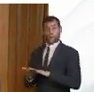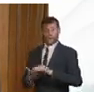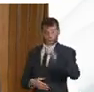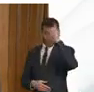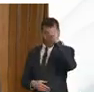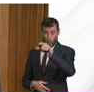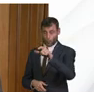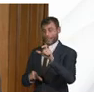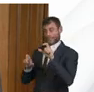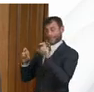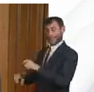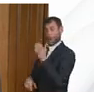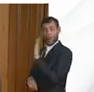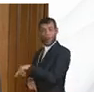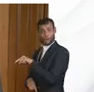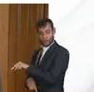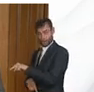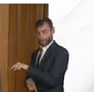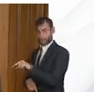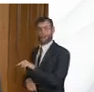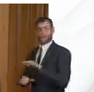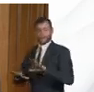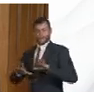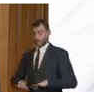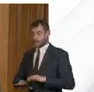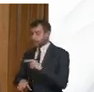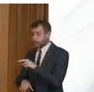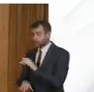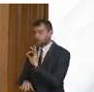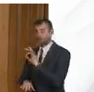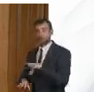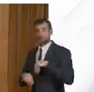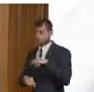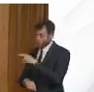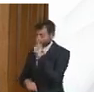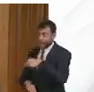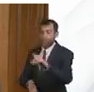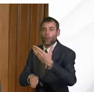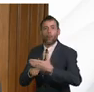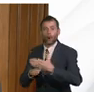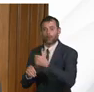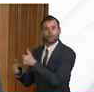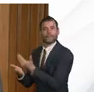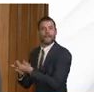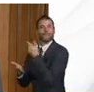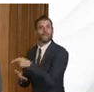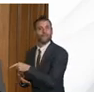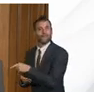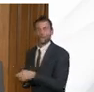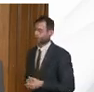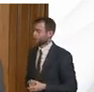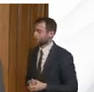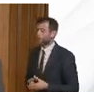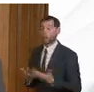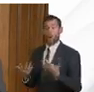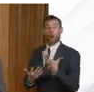isolating at home or with their families and it turns out they don't have coronavirus they can come back to work and secondly because if we know they've